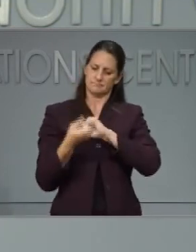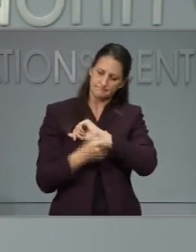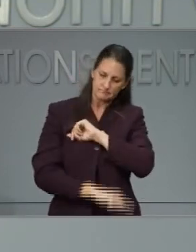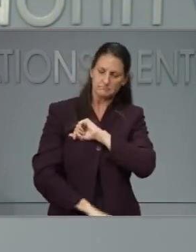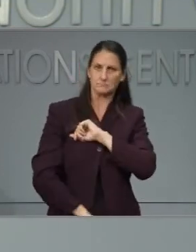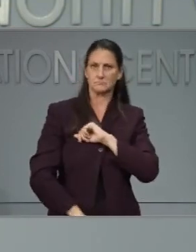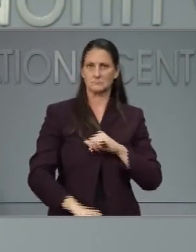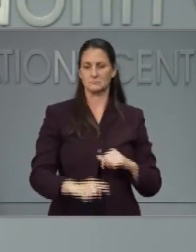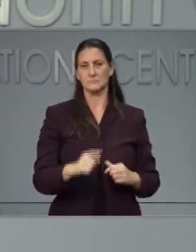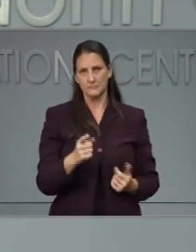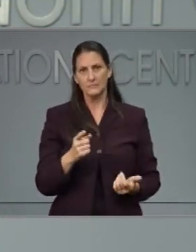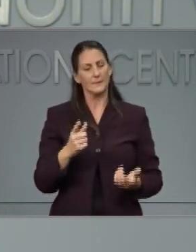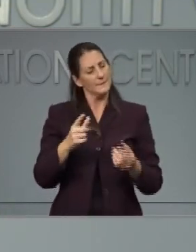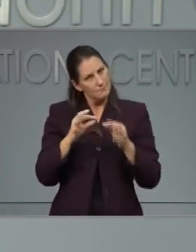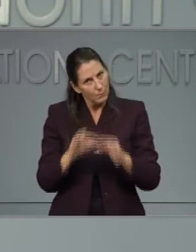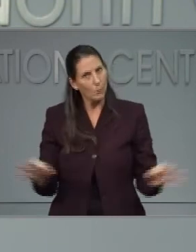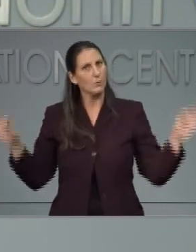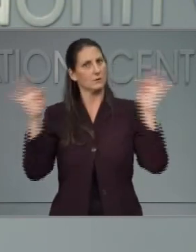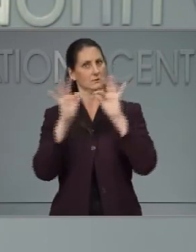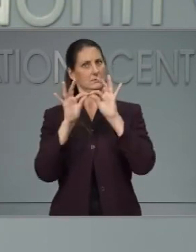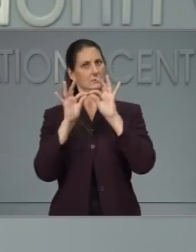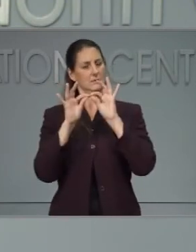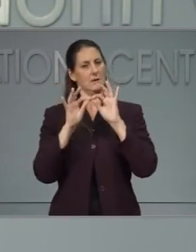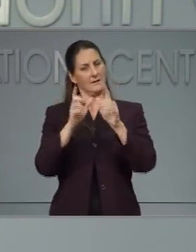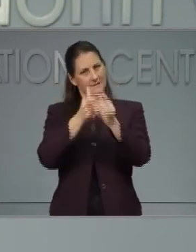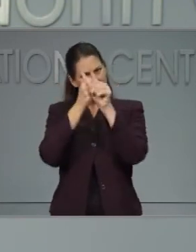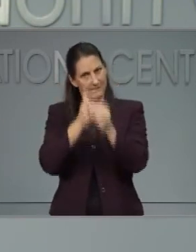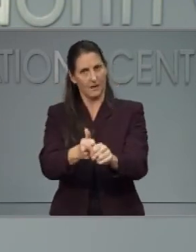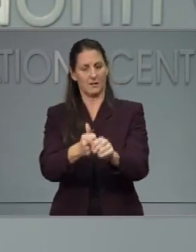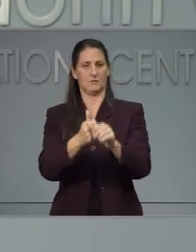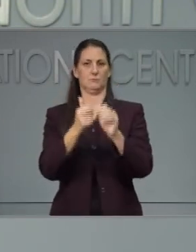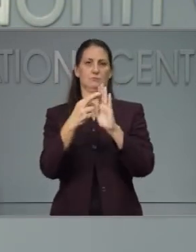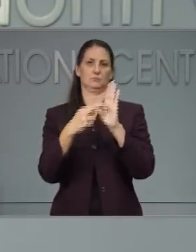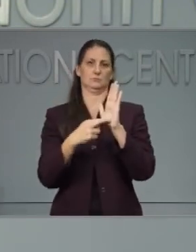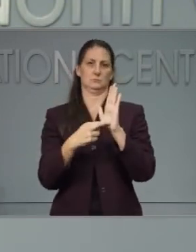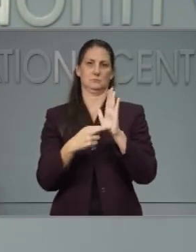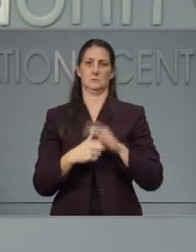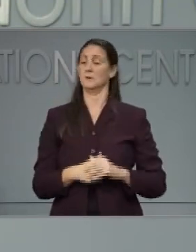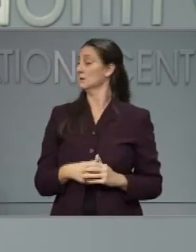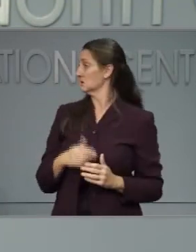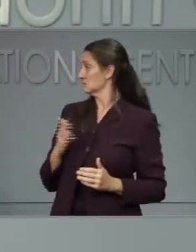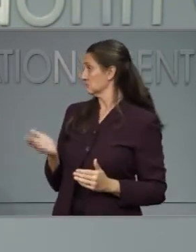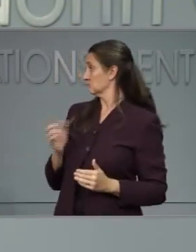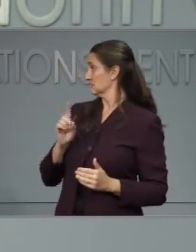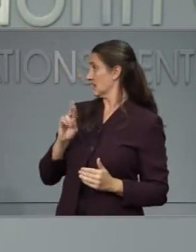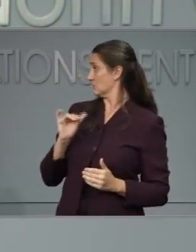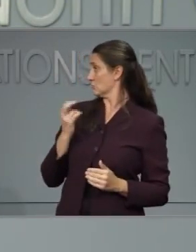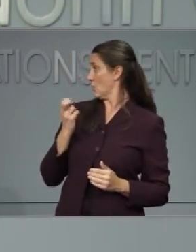that they do enforce these orders in order to slow the spread. Would you want to add anything to that?